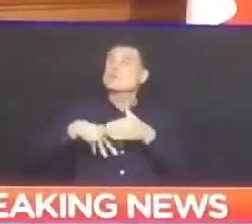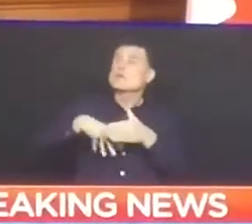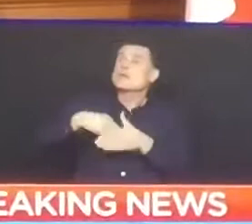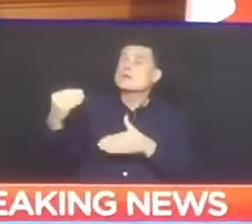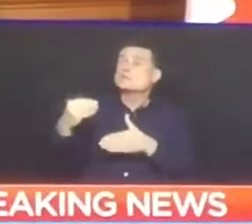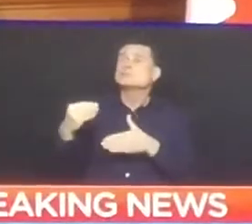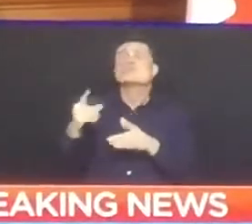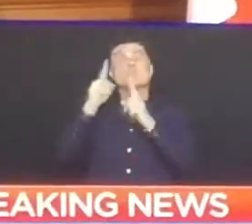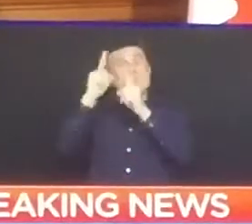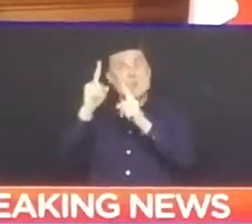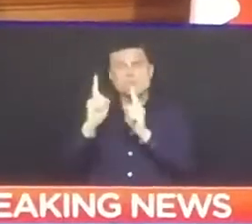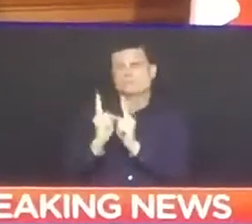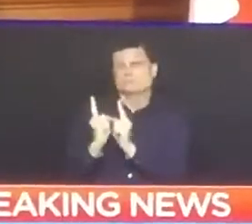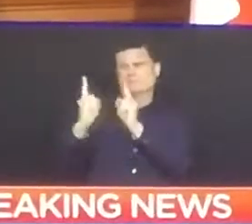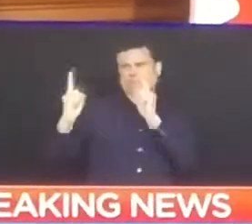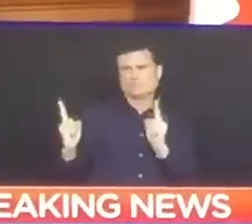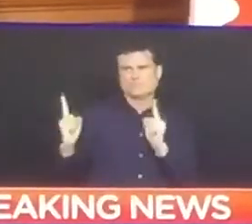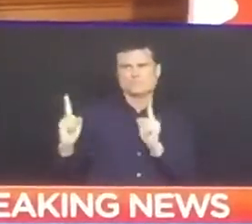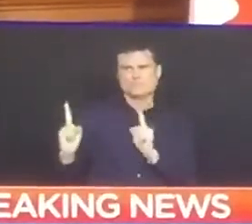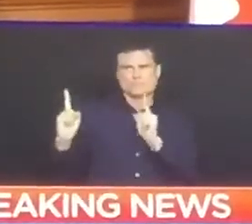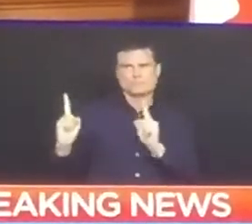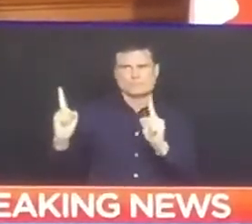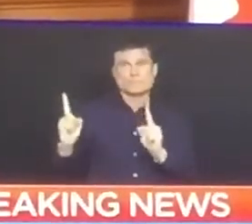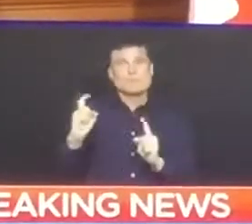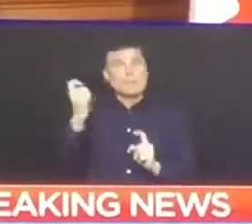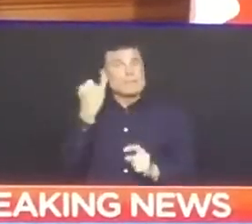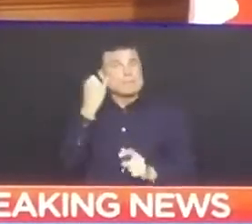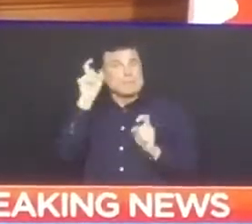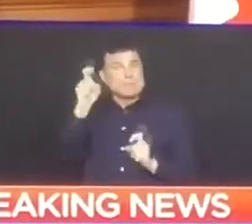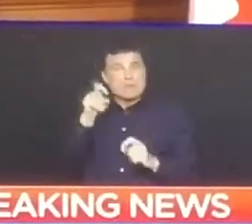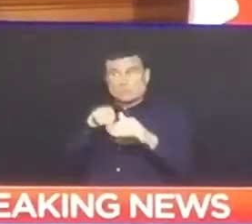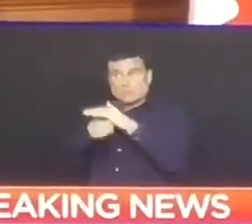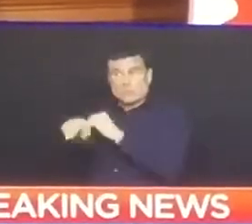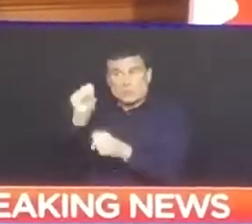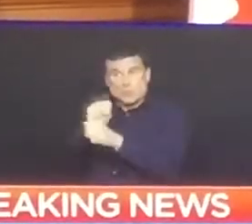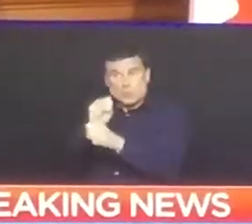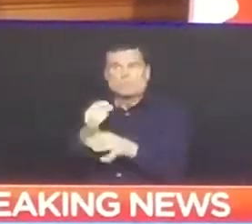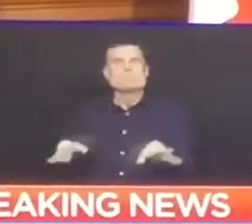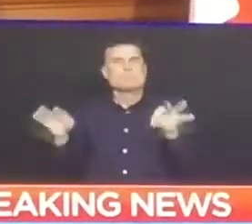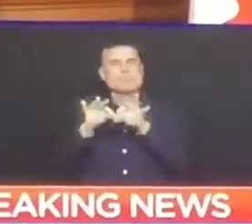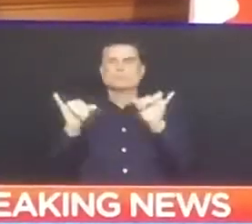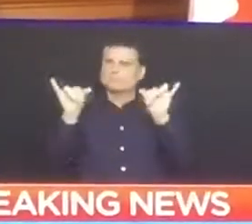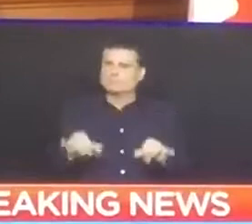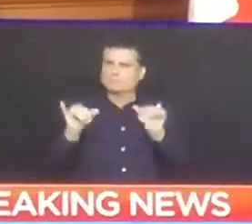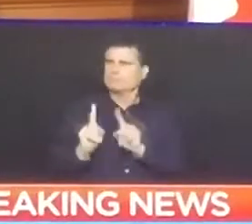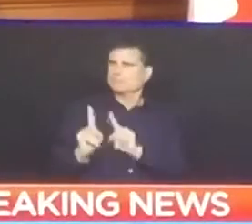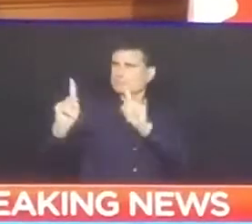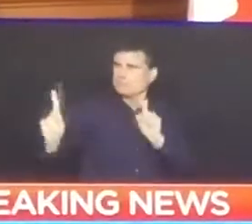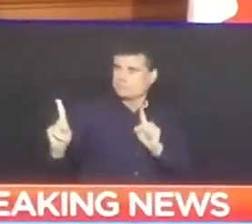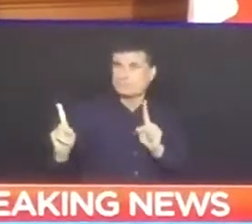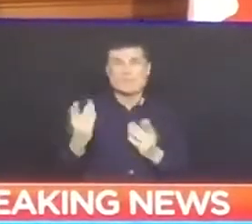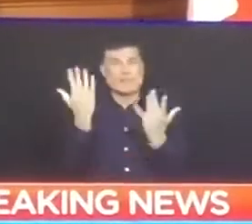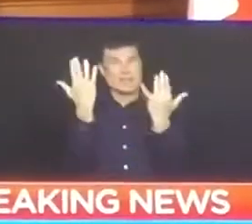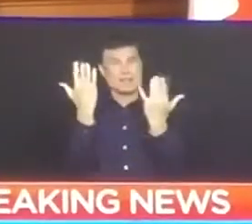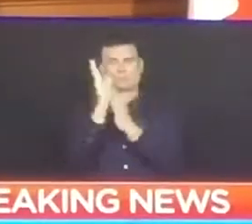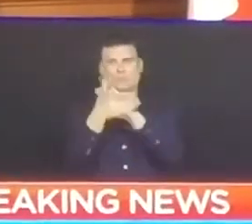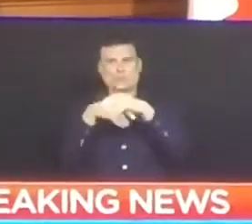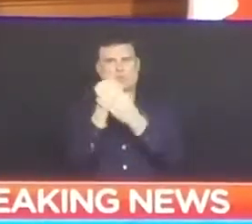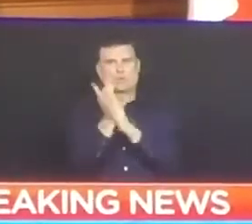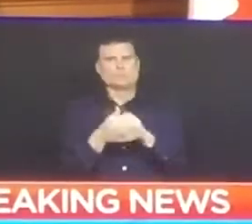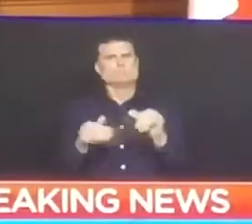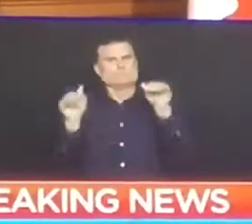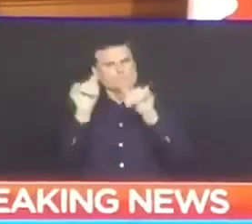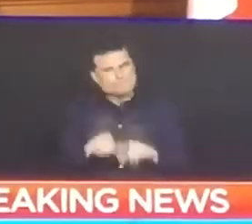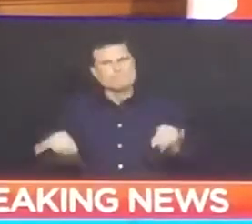don't gather in large groups. We all need to take this very seriously. These are not suggestions. They're the law.